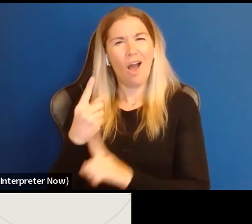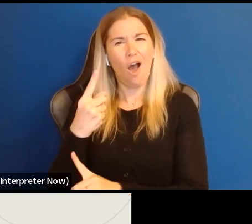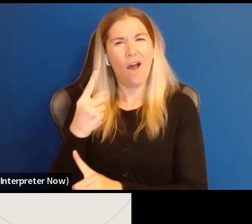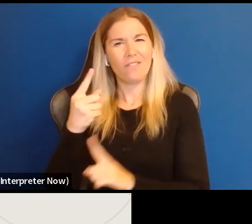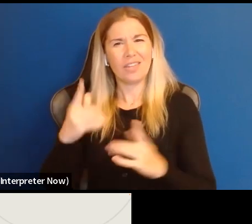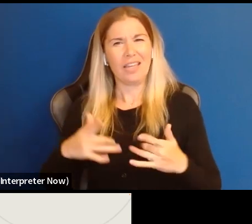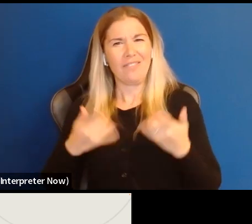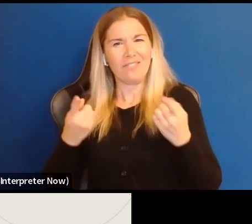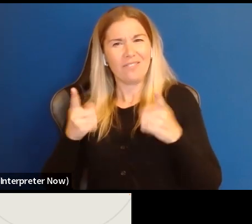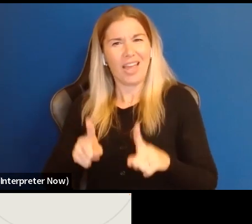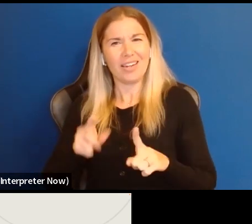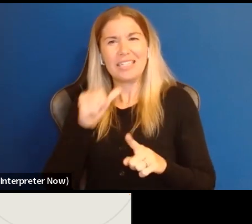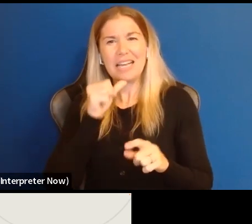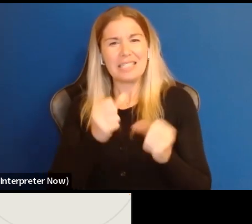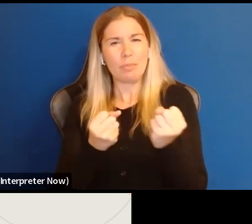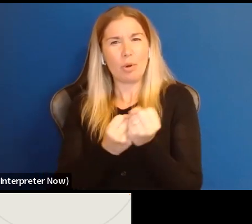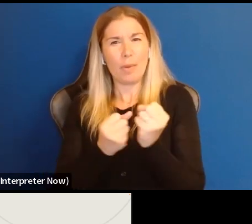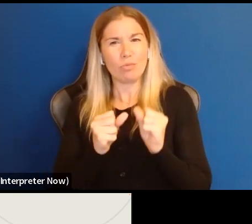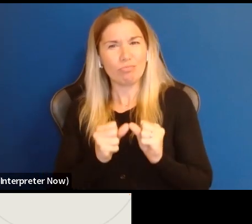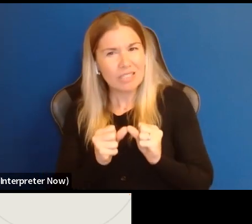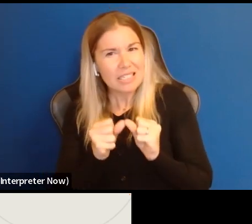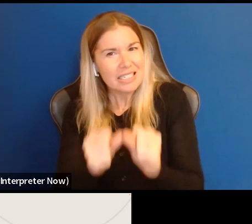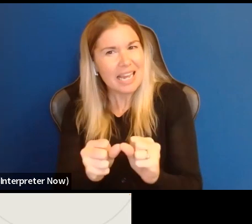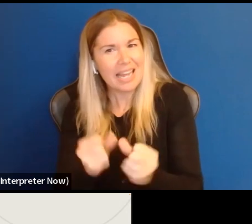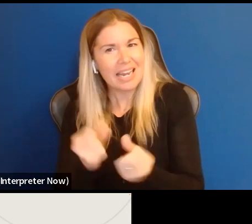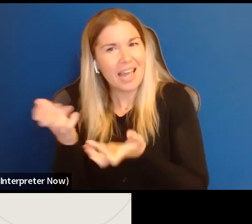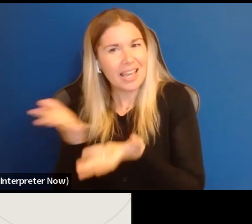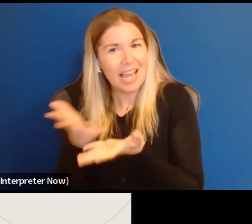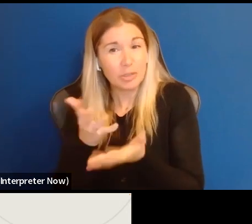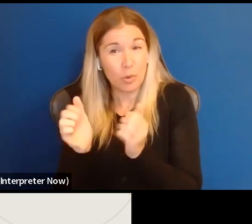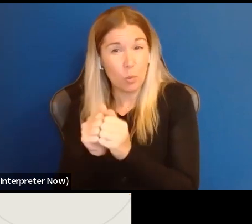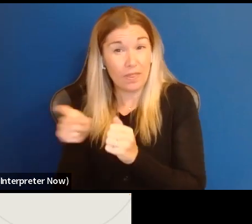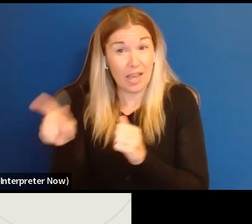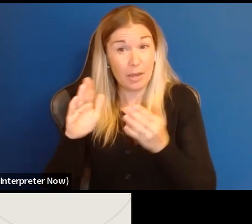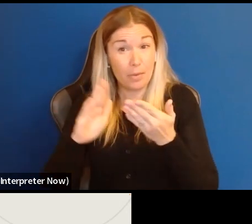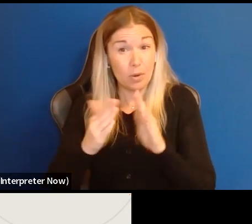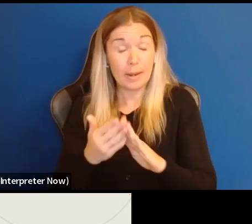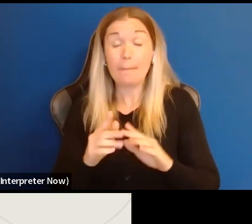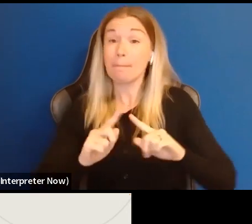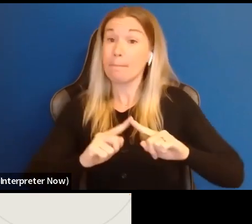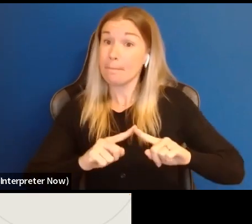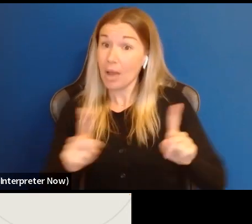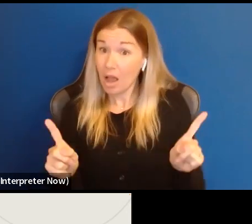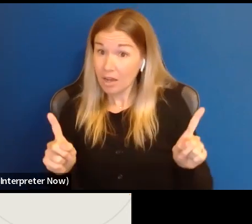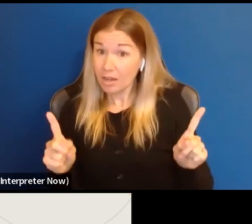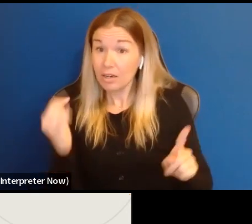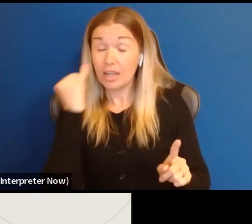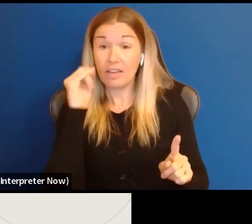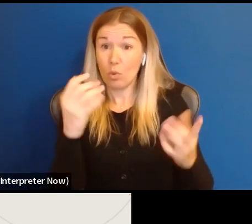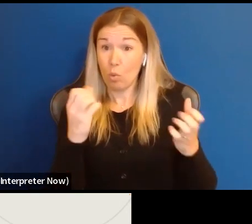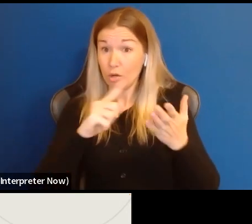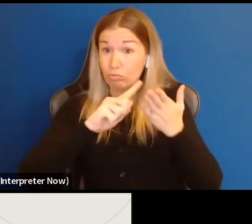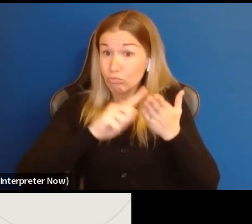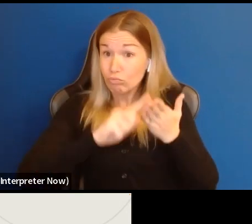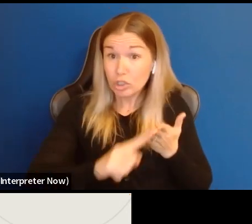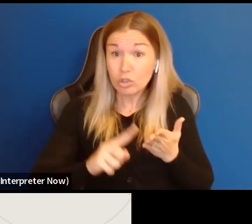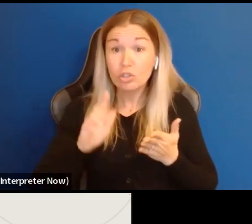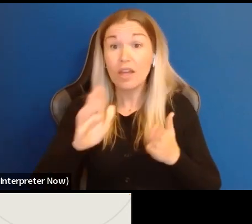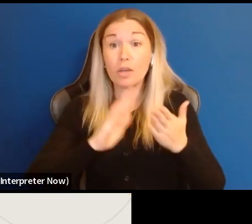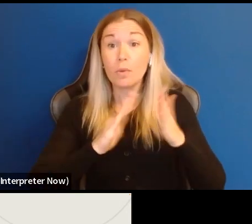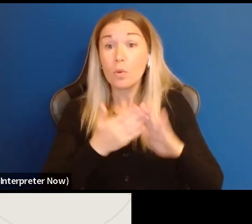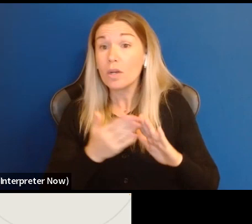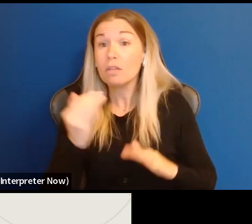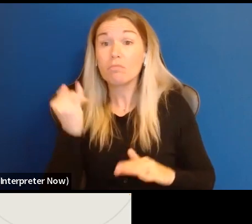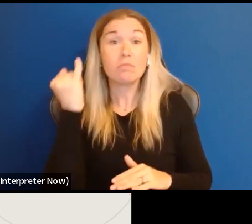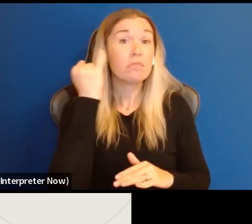promote sustained engagement with that community. However, if you have to research that community, see how